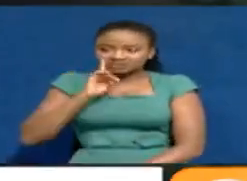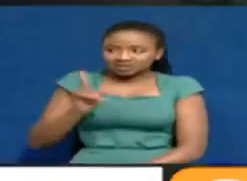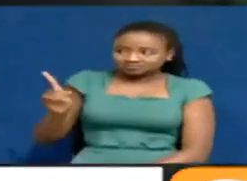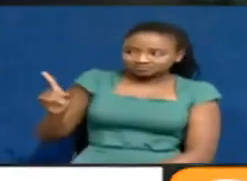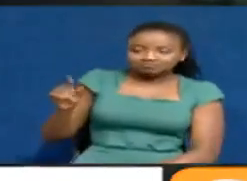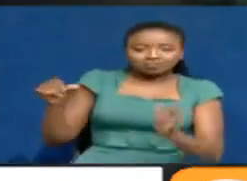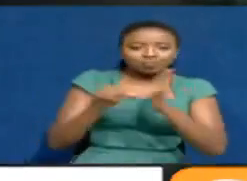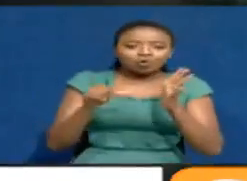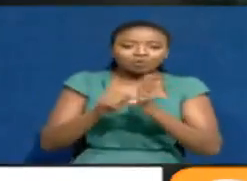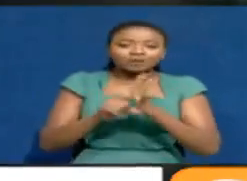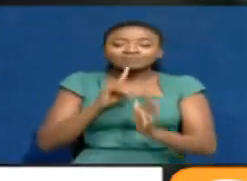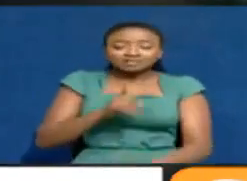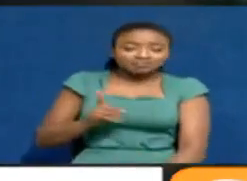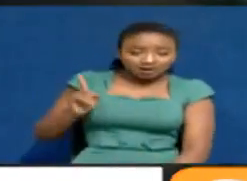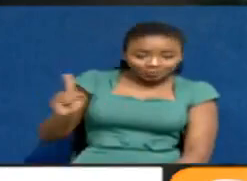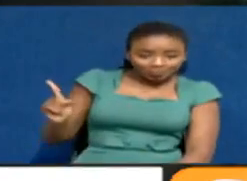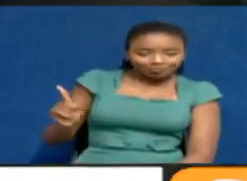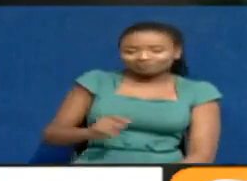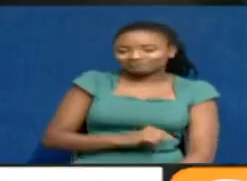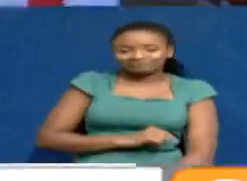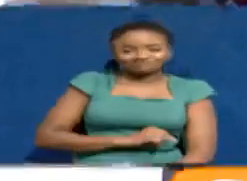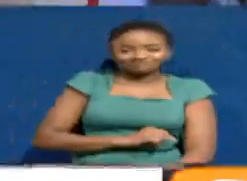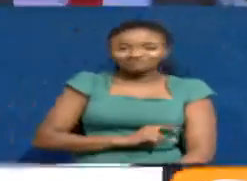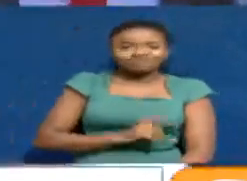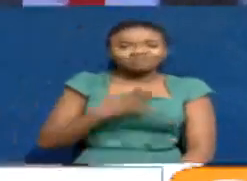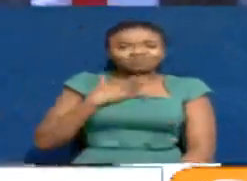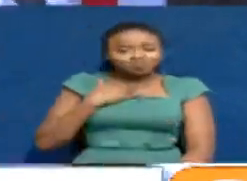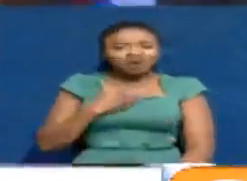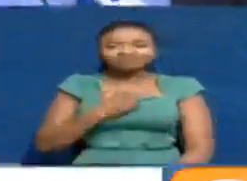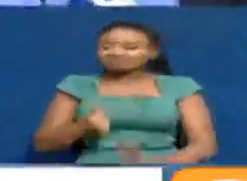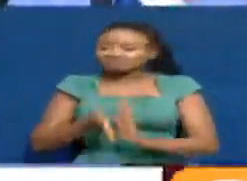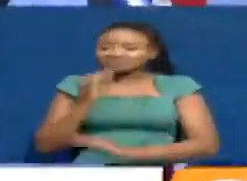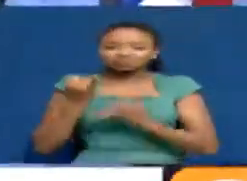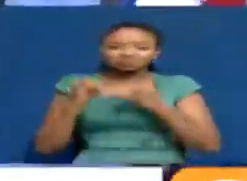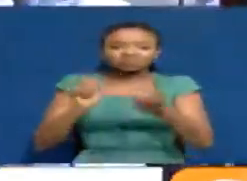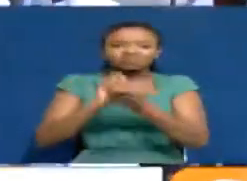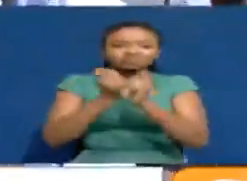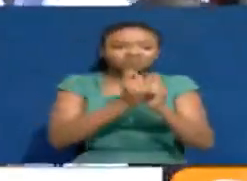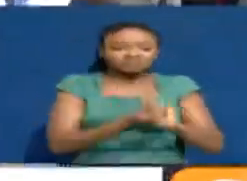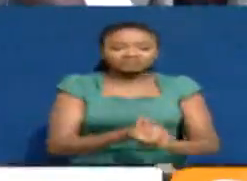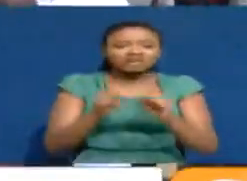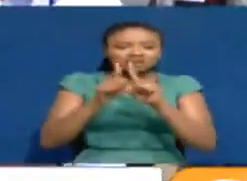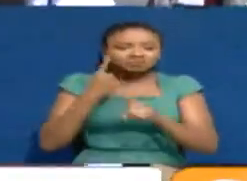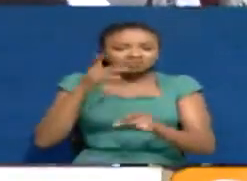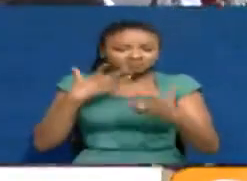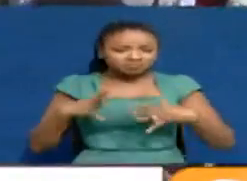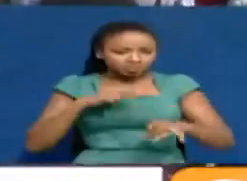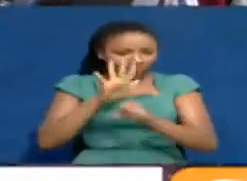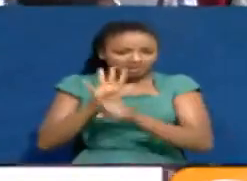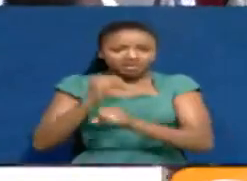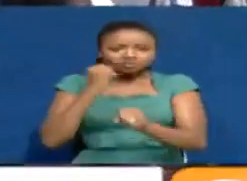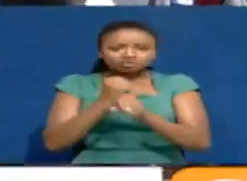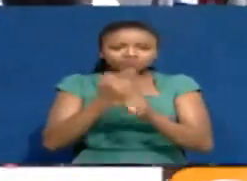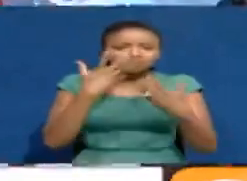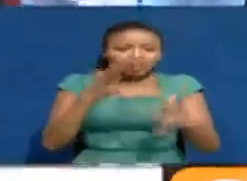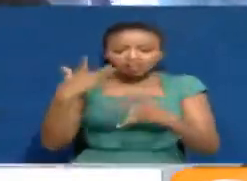Gitae Kiyama, whom they say is keen on effecting changes that will see several WASU members lose their jobs and also